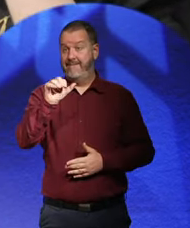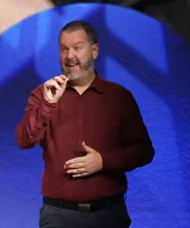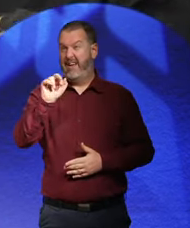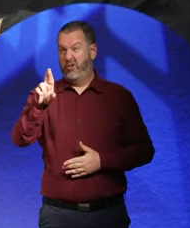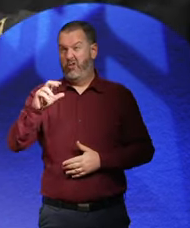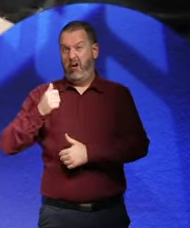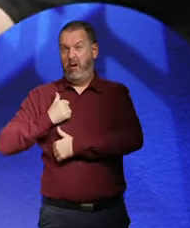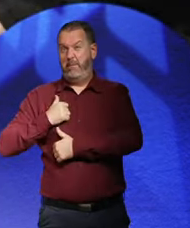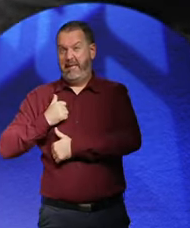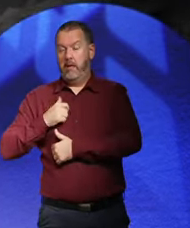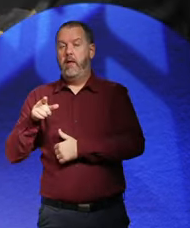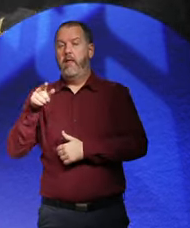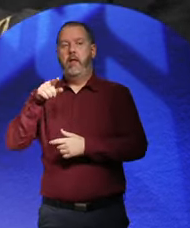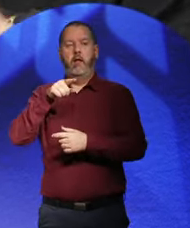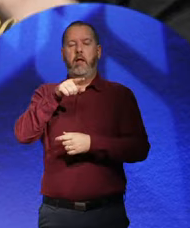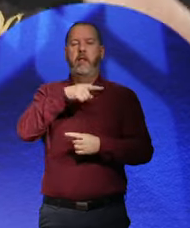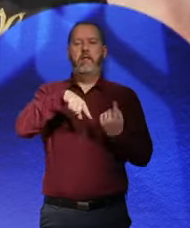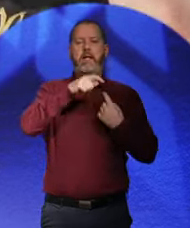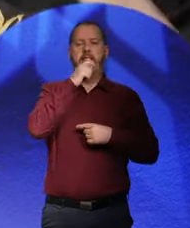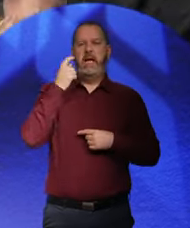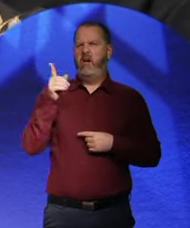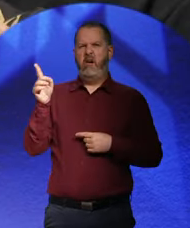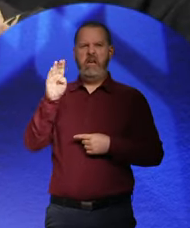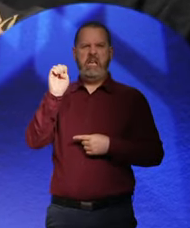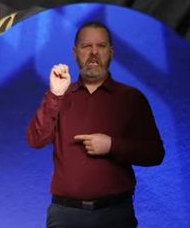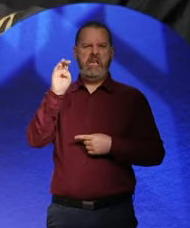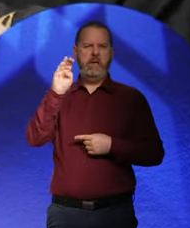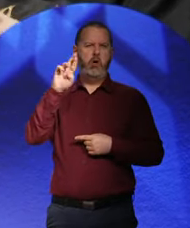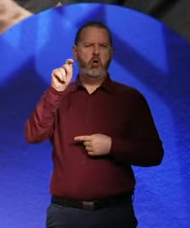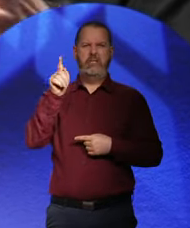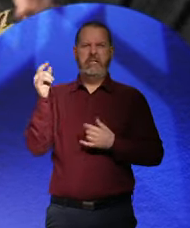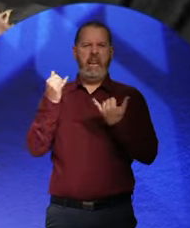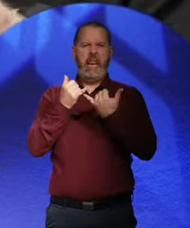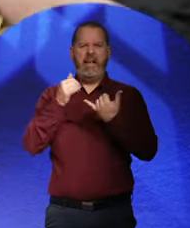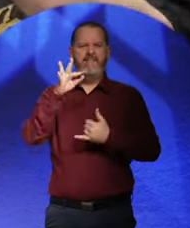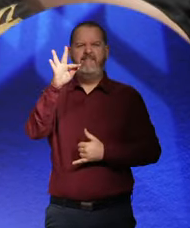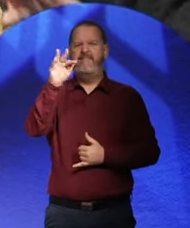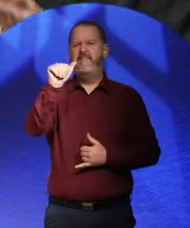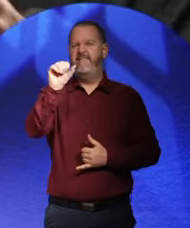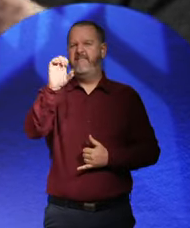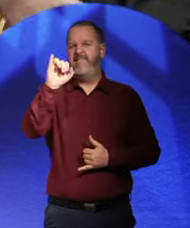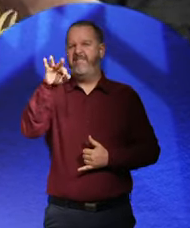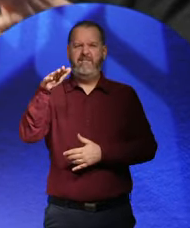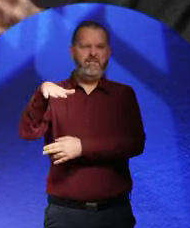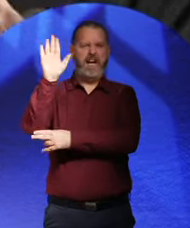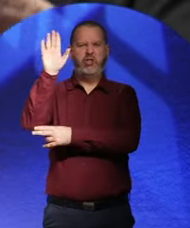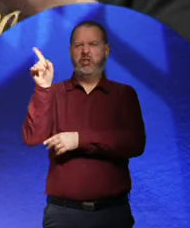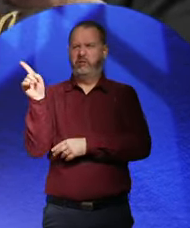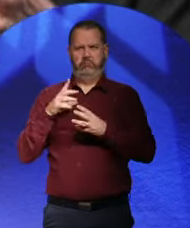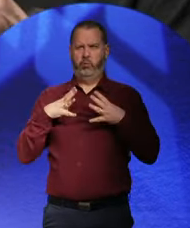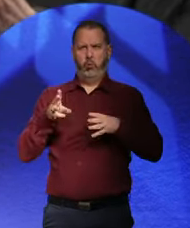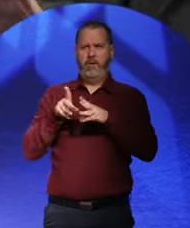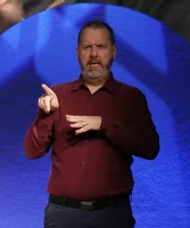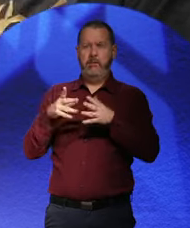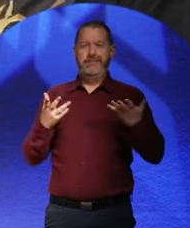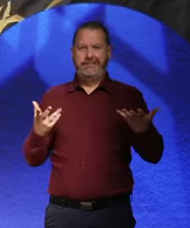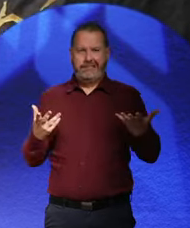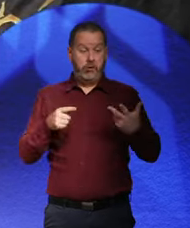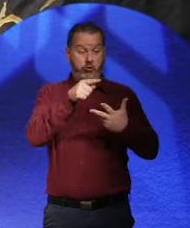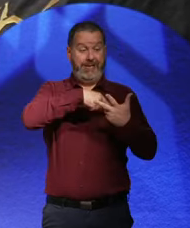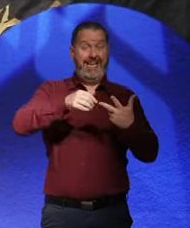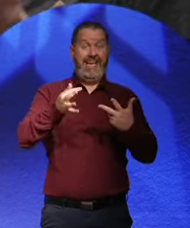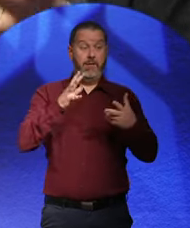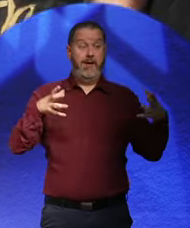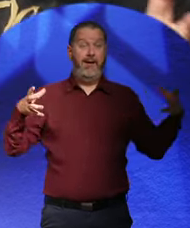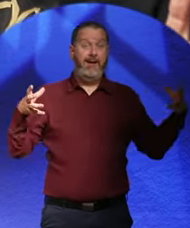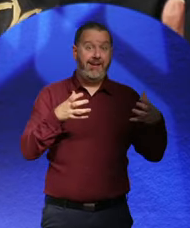said that Herbert was a social fascist. They wouldn't work with him. So there was possibly a way through there. But of course,